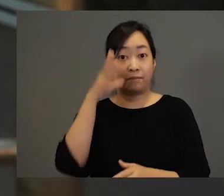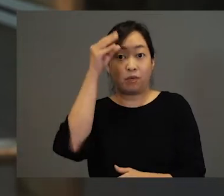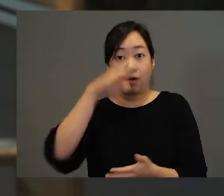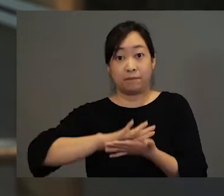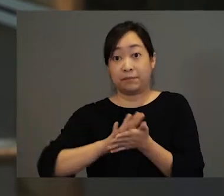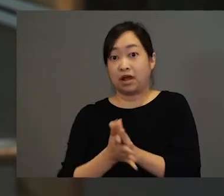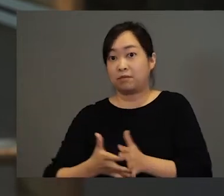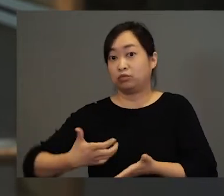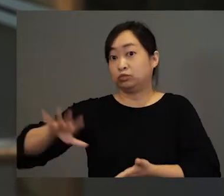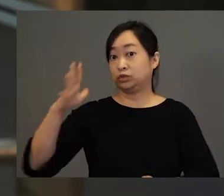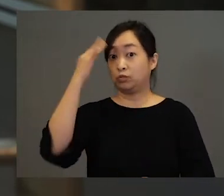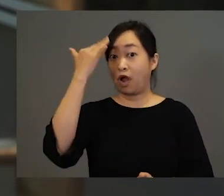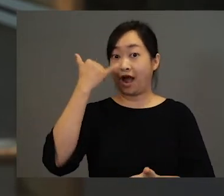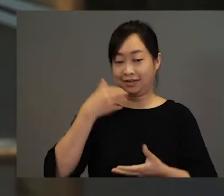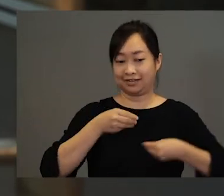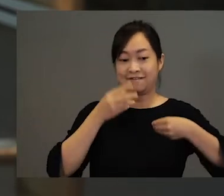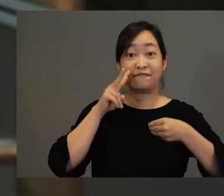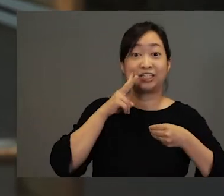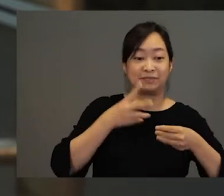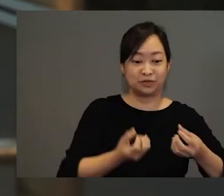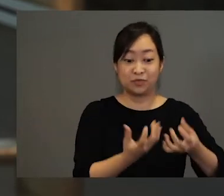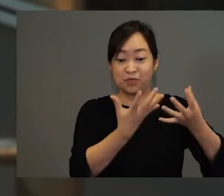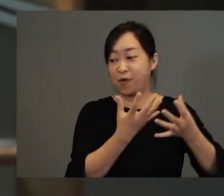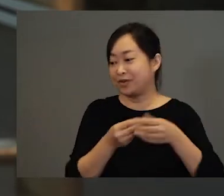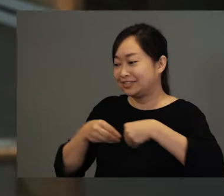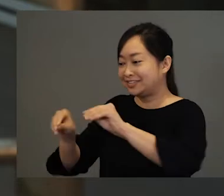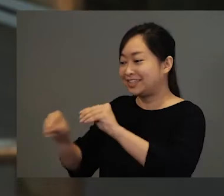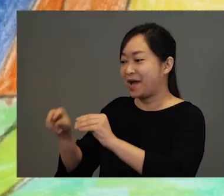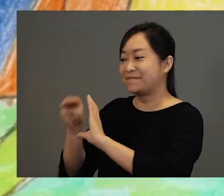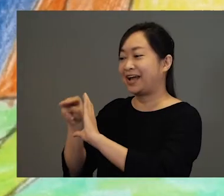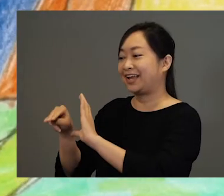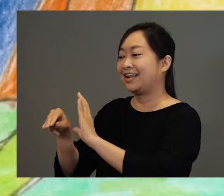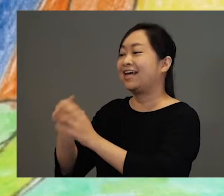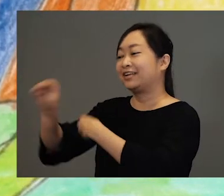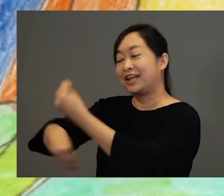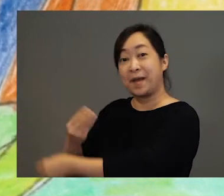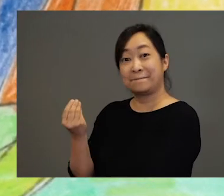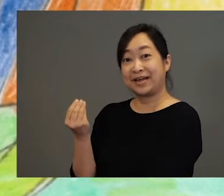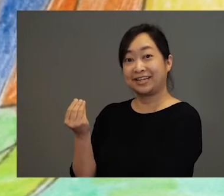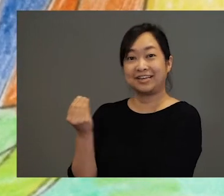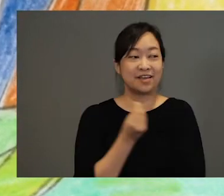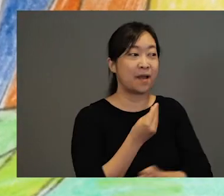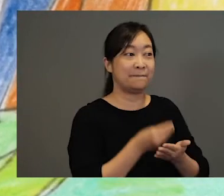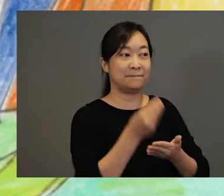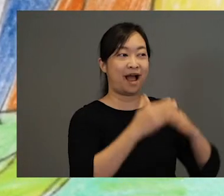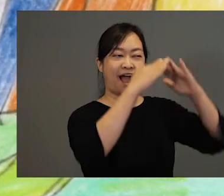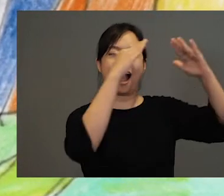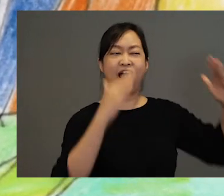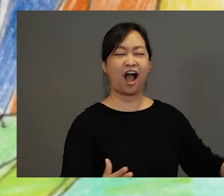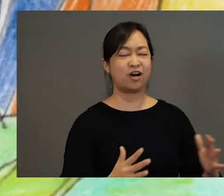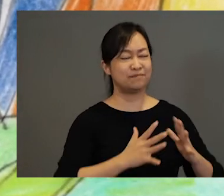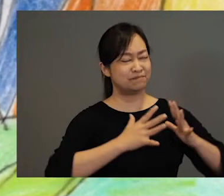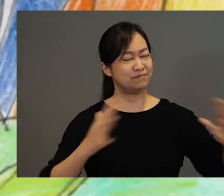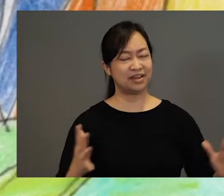because he could sell all his vegetables in the market and with the money, he bought a big house, nice